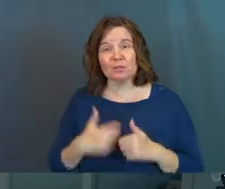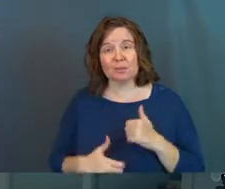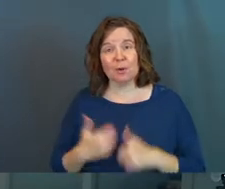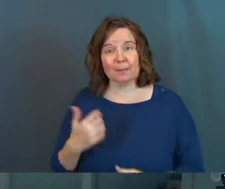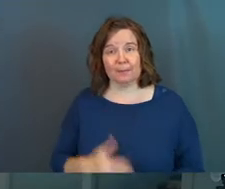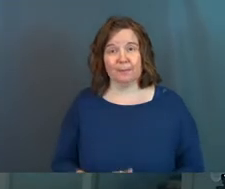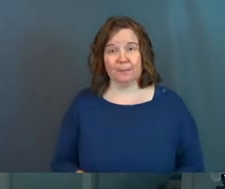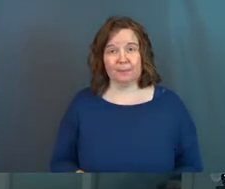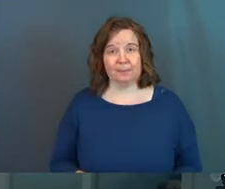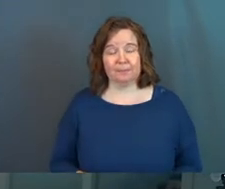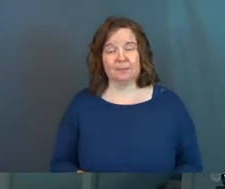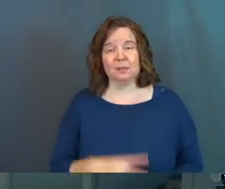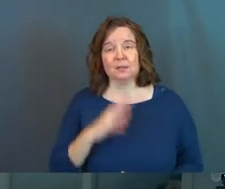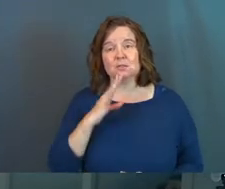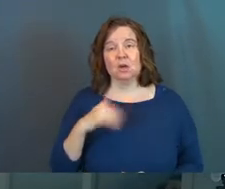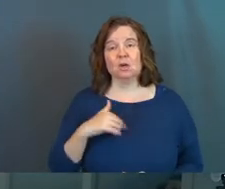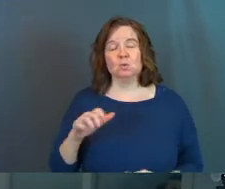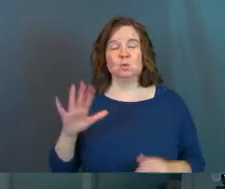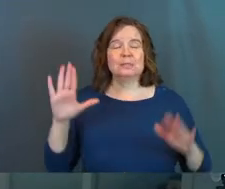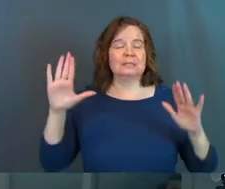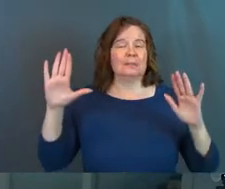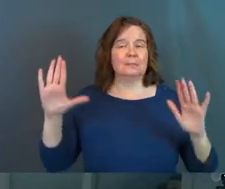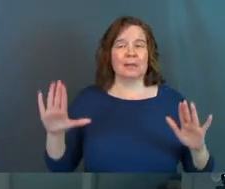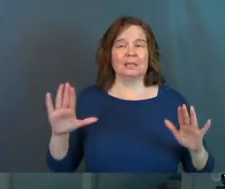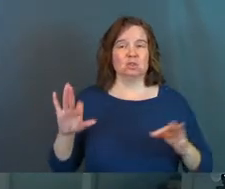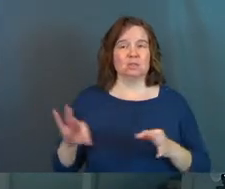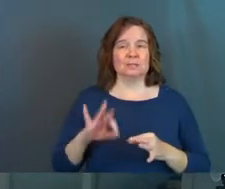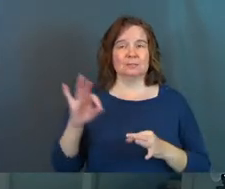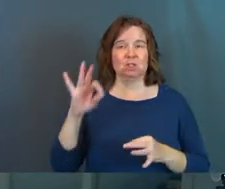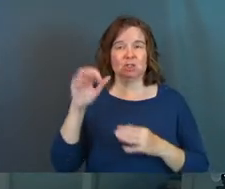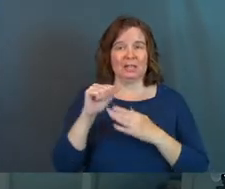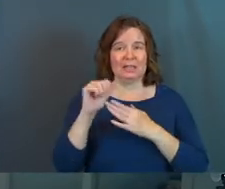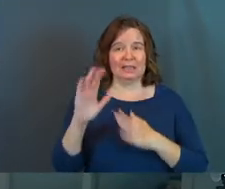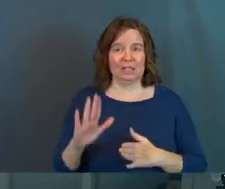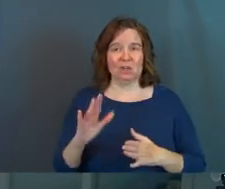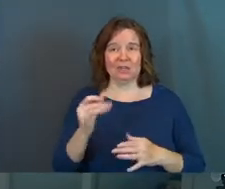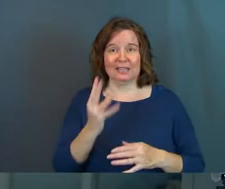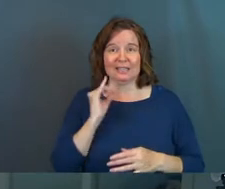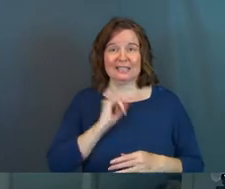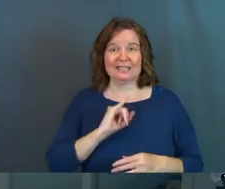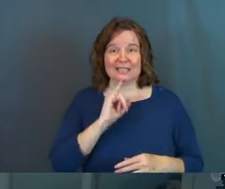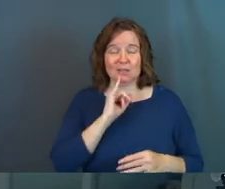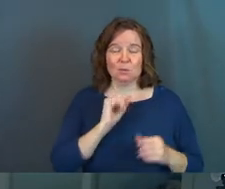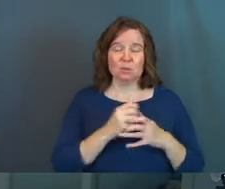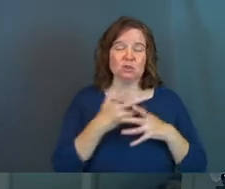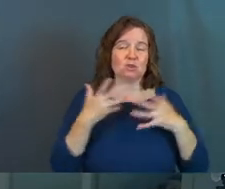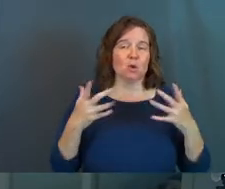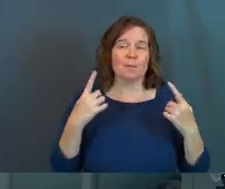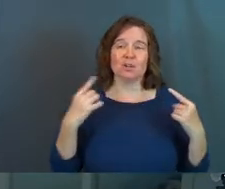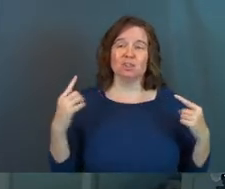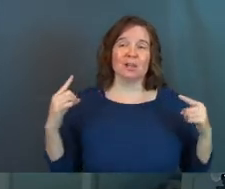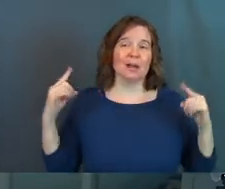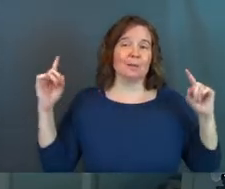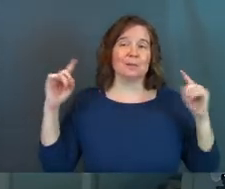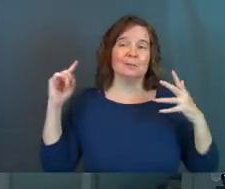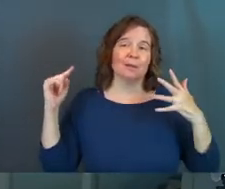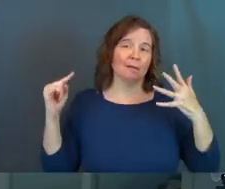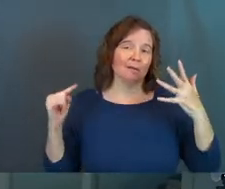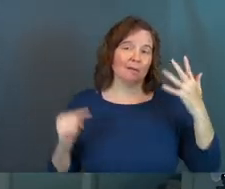problem. And he's talking to this amazing spiritual leader in Israel with so much accomplishment.